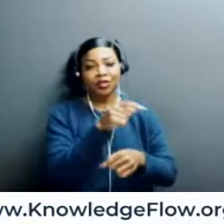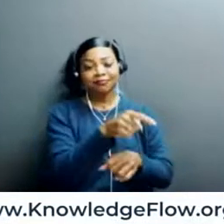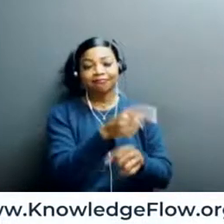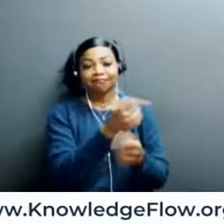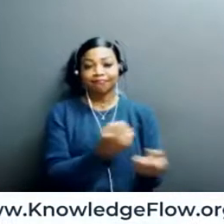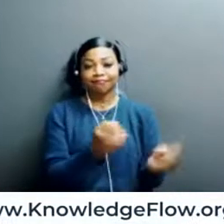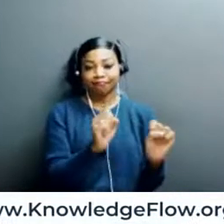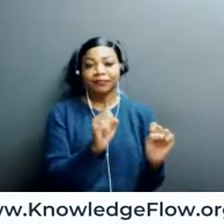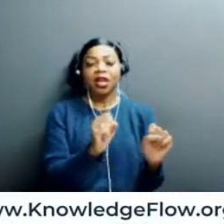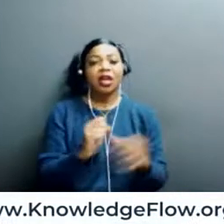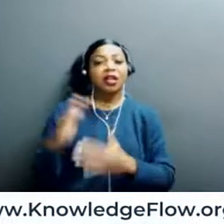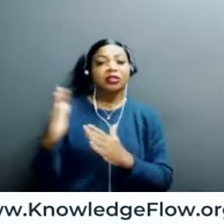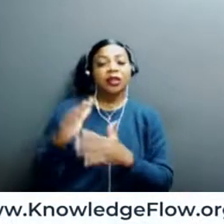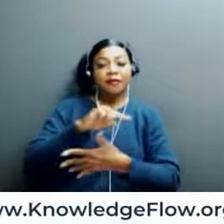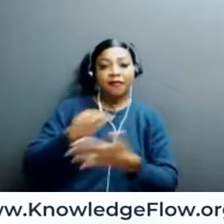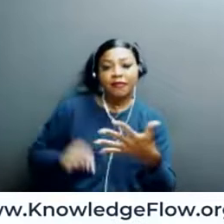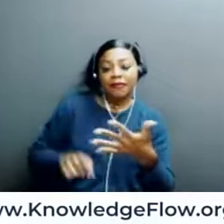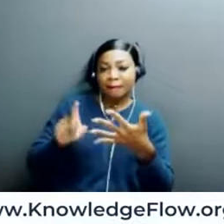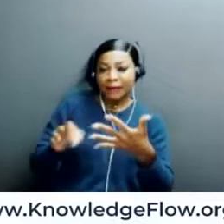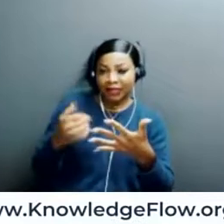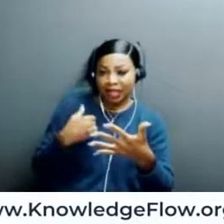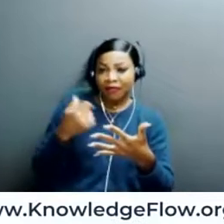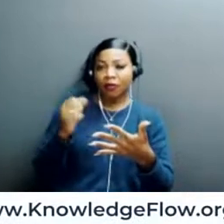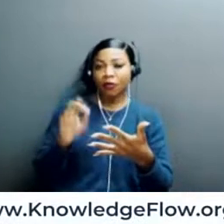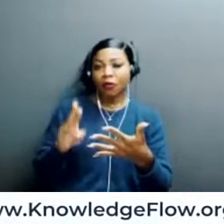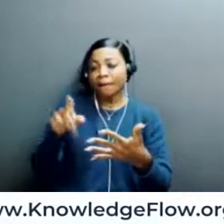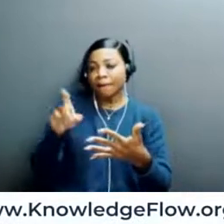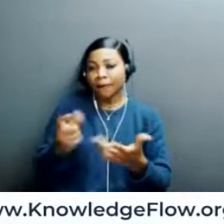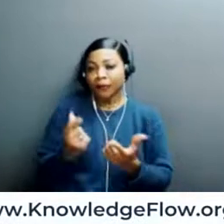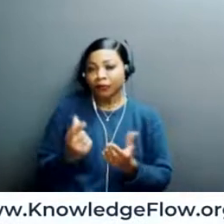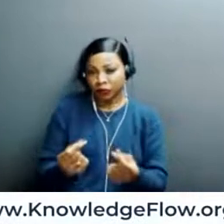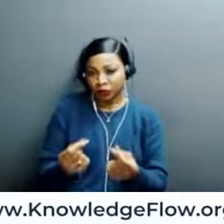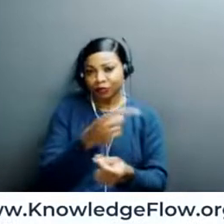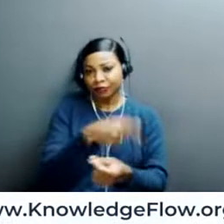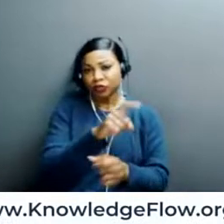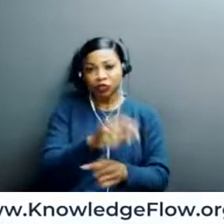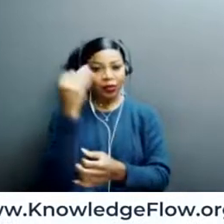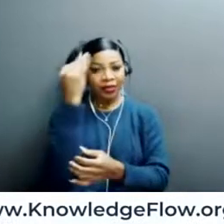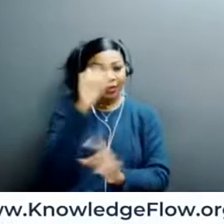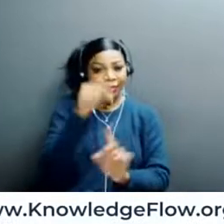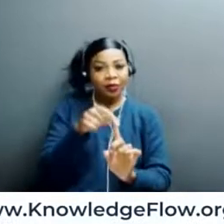must have or must do that they should think about and get or look into?